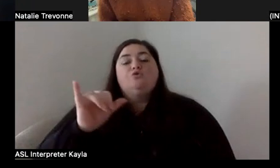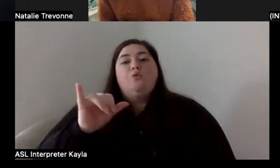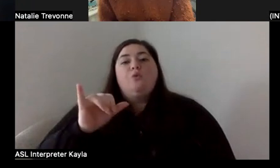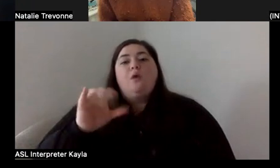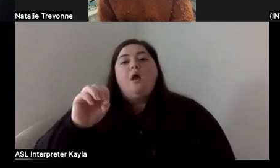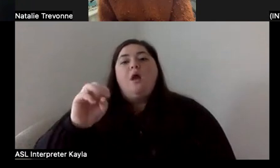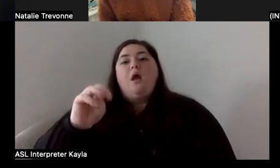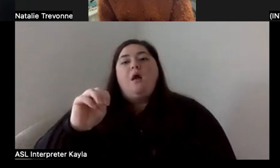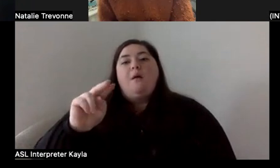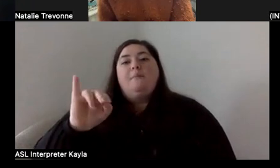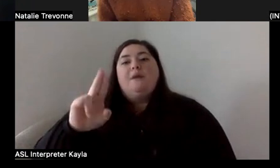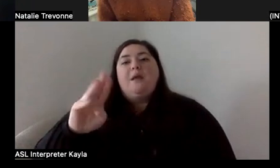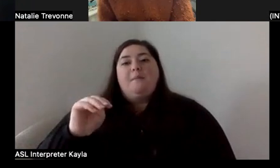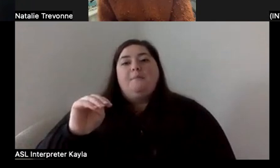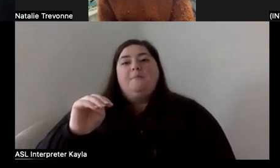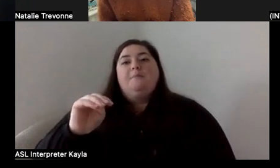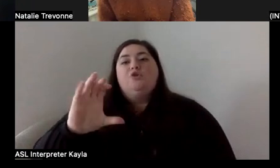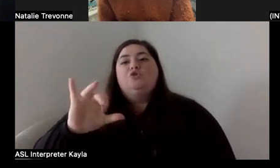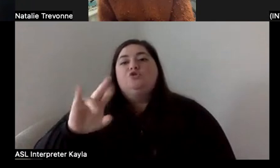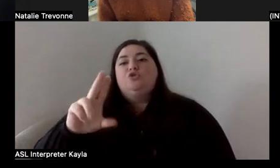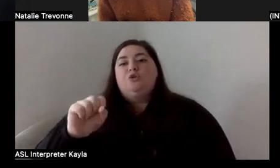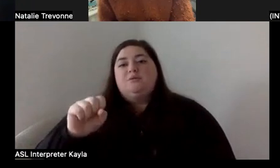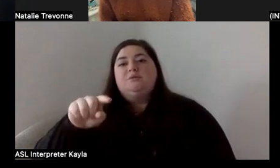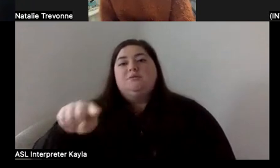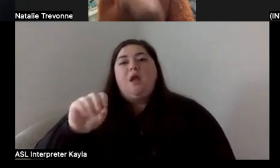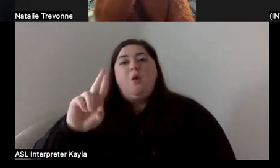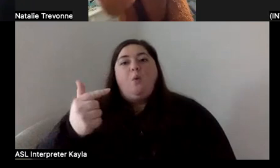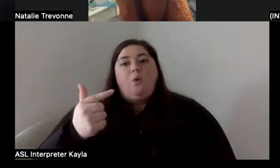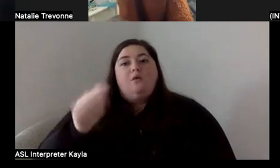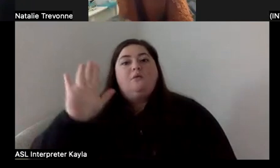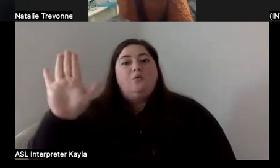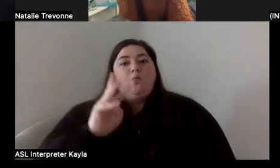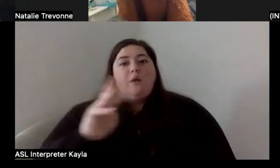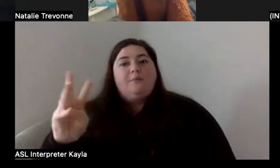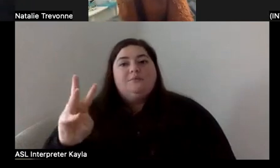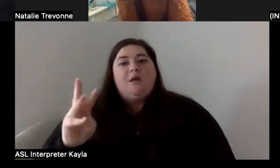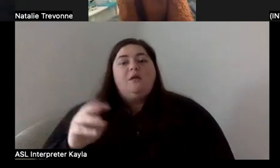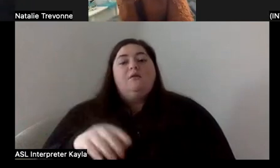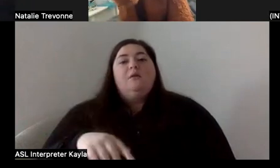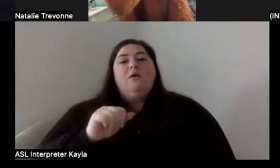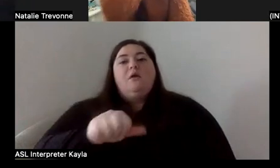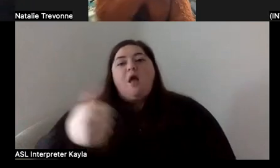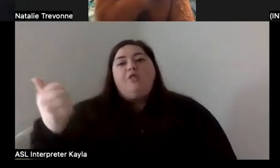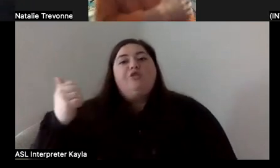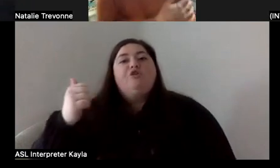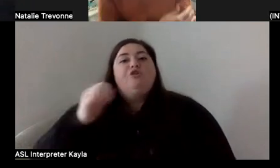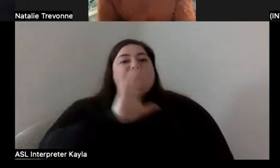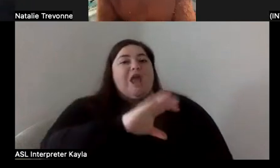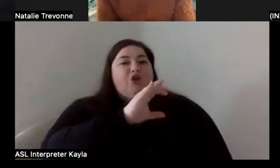OmniumCircus.org website, along with all of the other wonderful characters